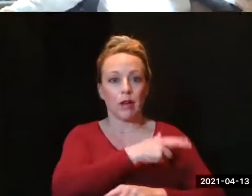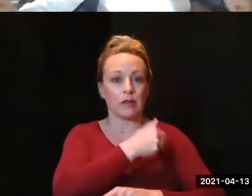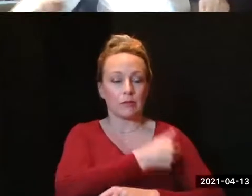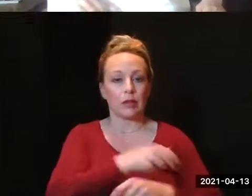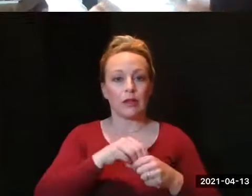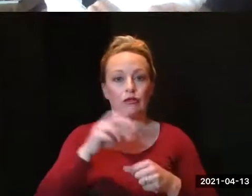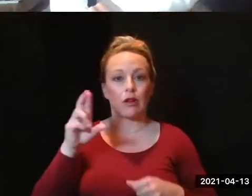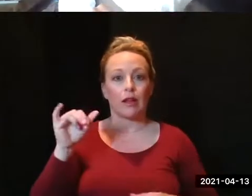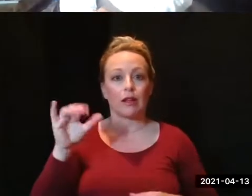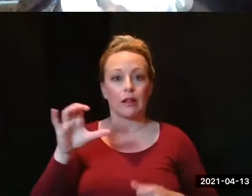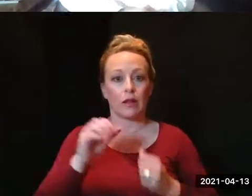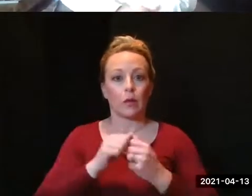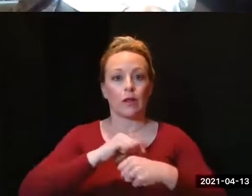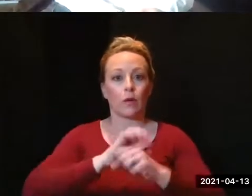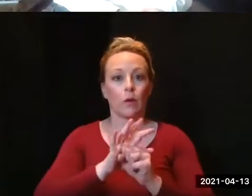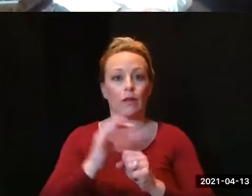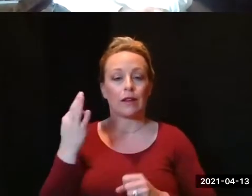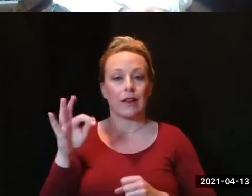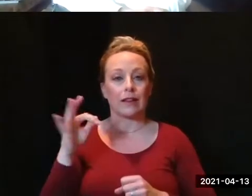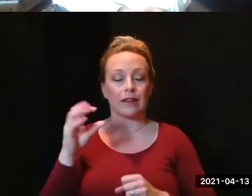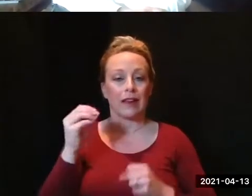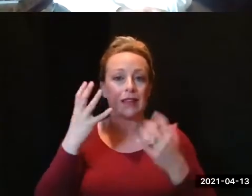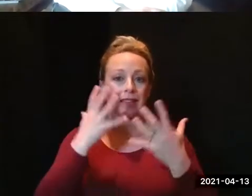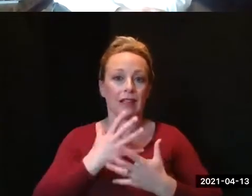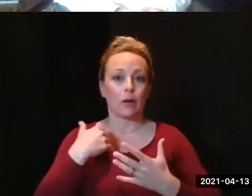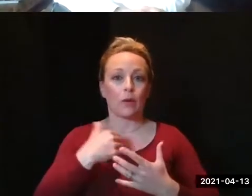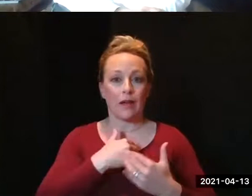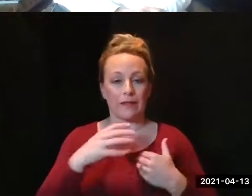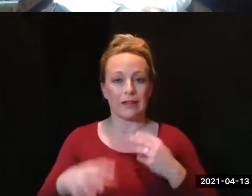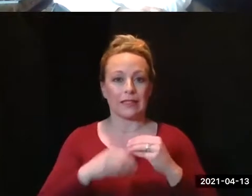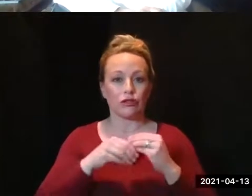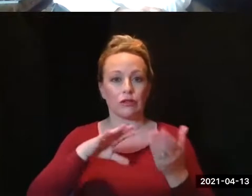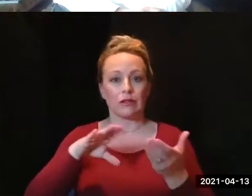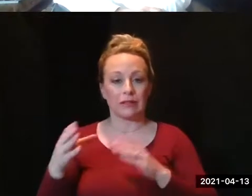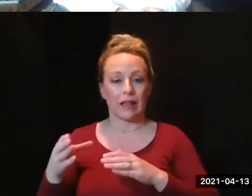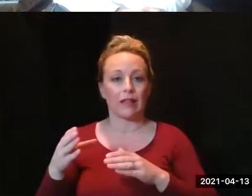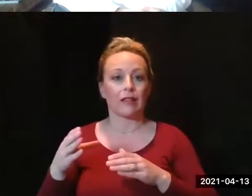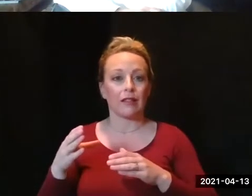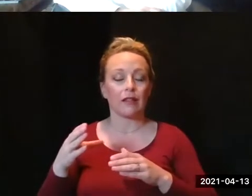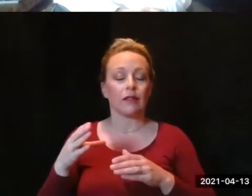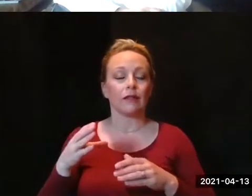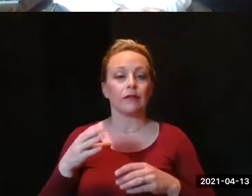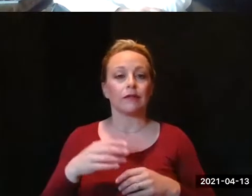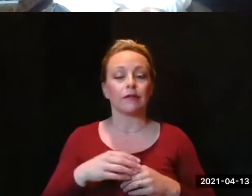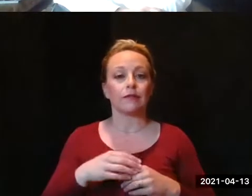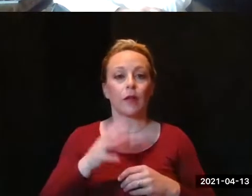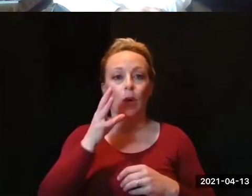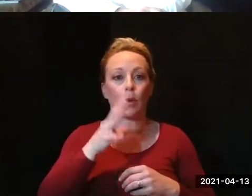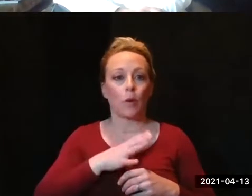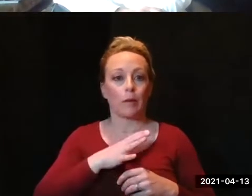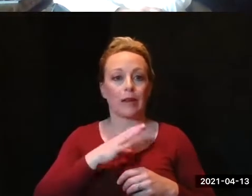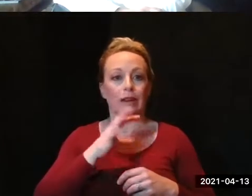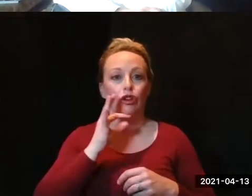with COVID-19, and sadly we do have an additional death of a resident of our county, a woman in her